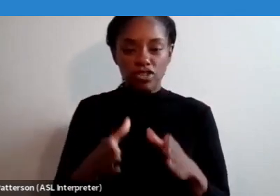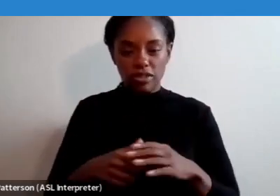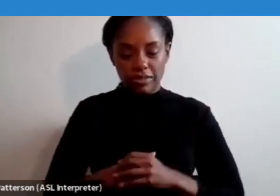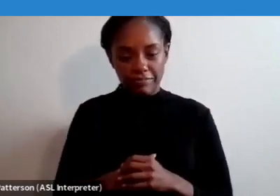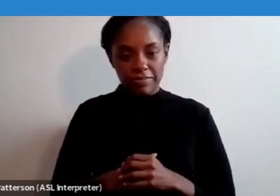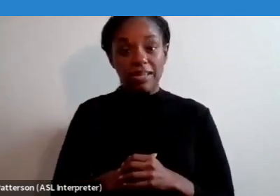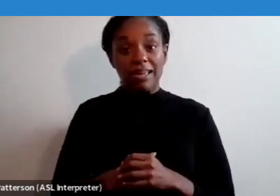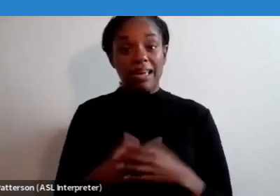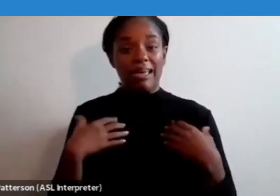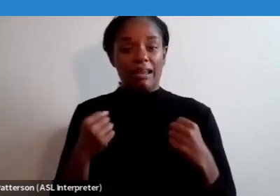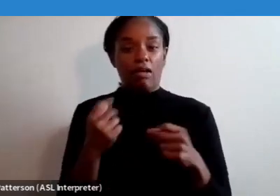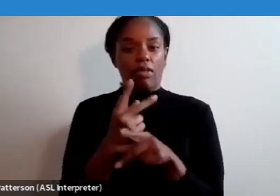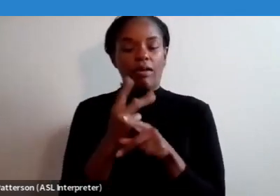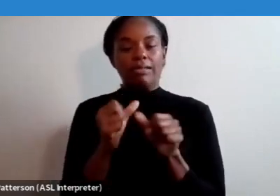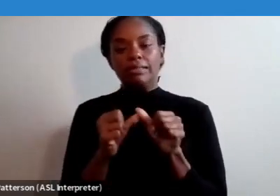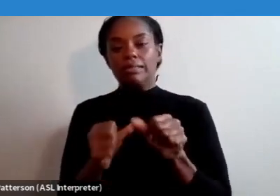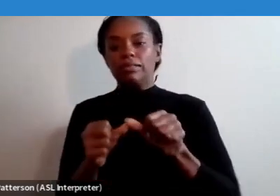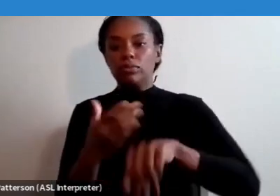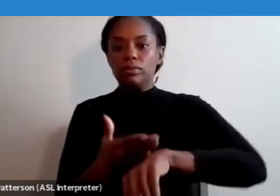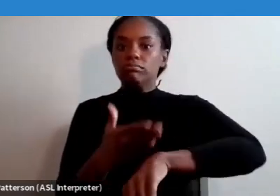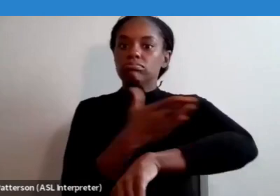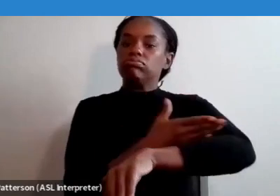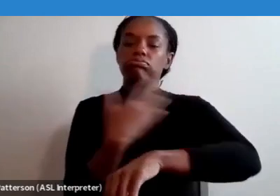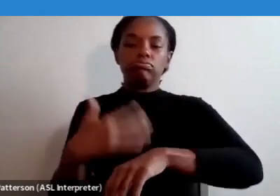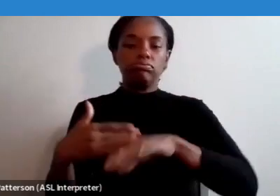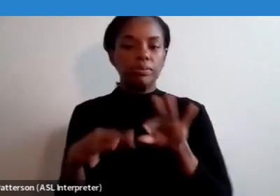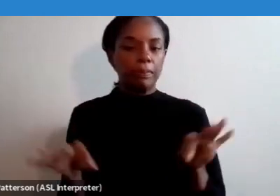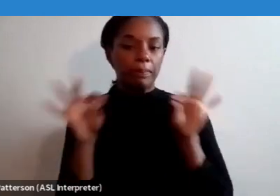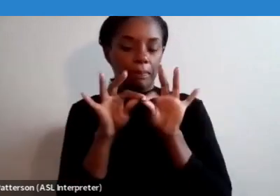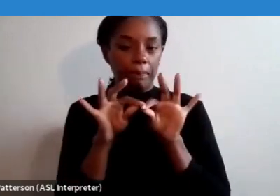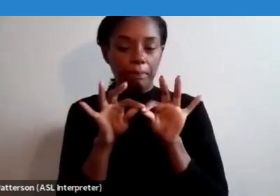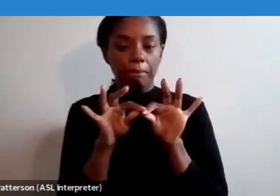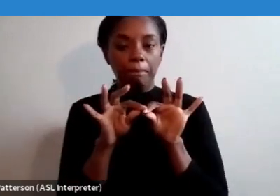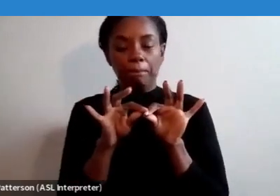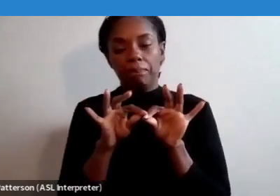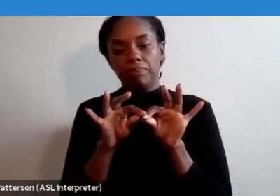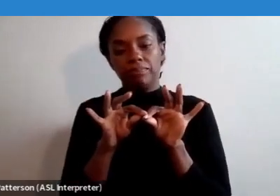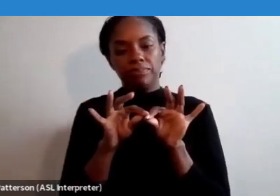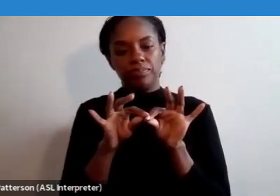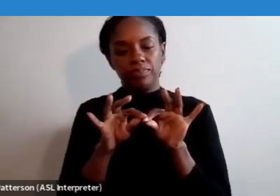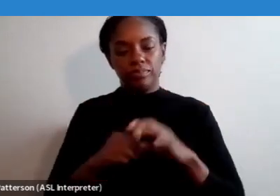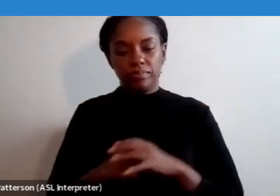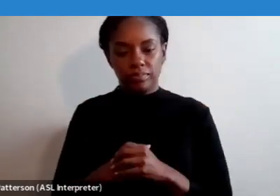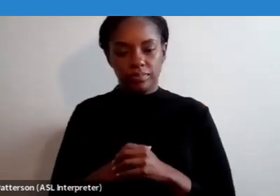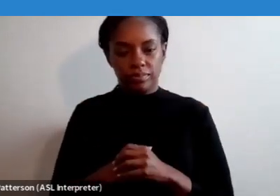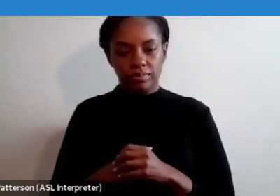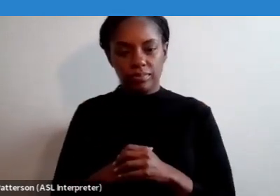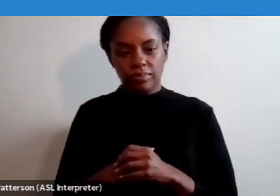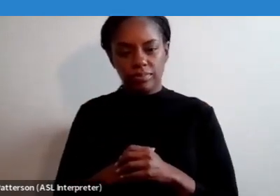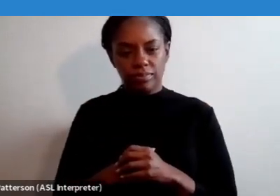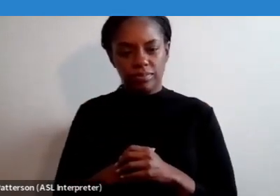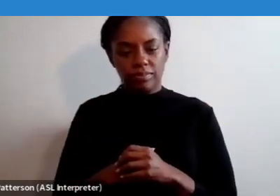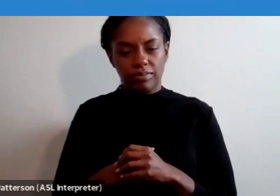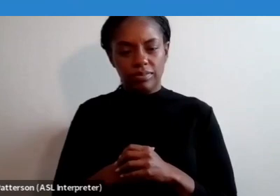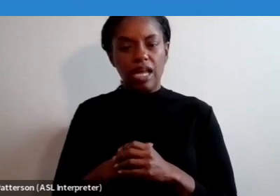of healthcare, continuous improvement is paramount. Bud Wilkinson was an athlete, coach, broadcaster, and politician.